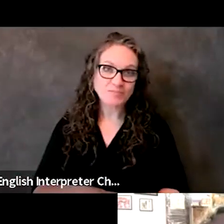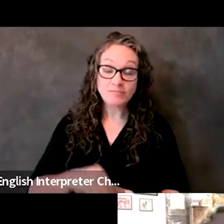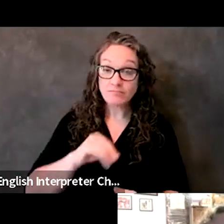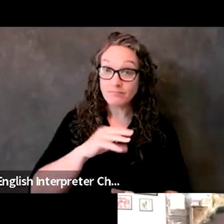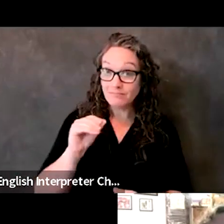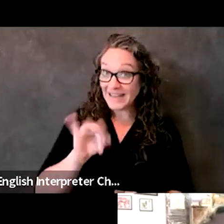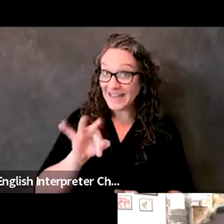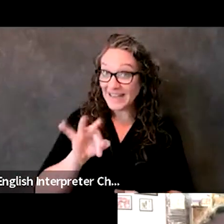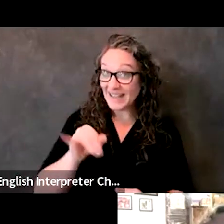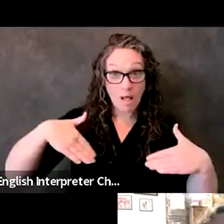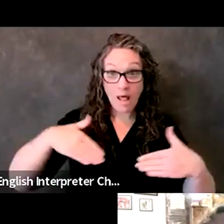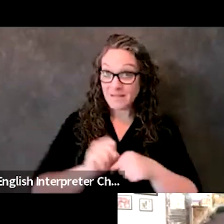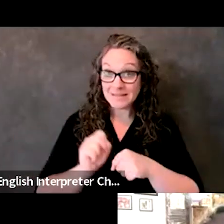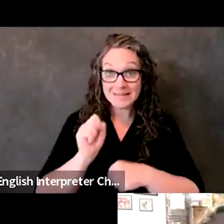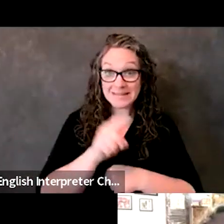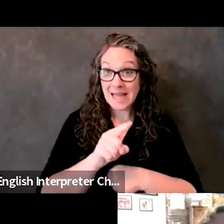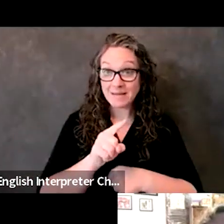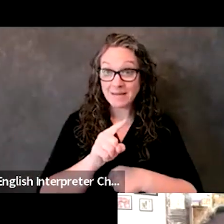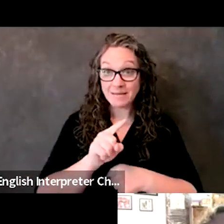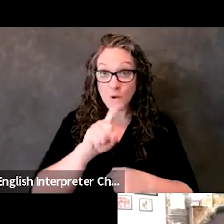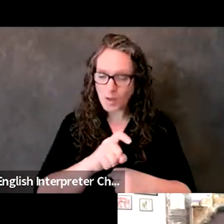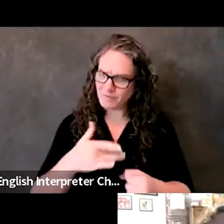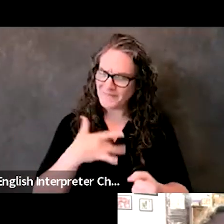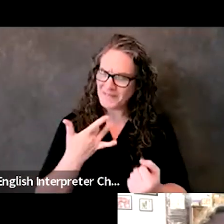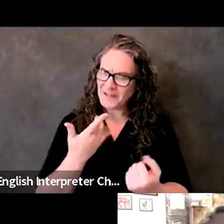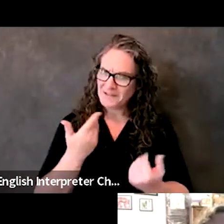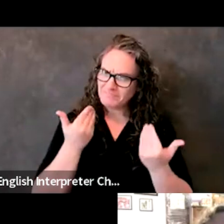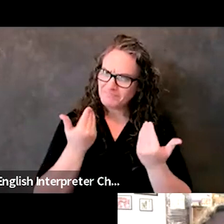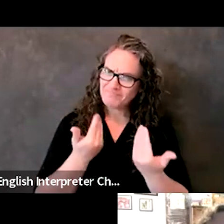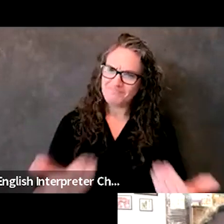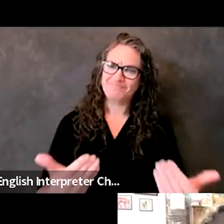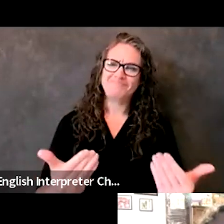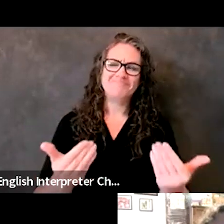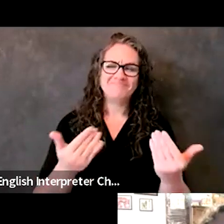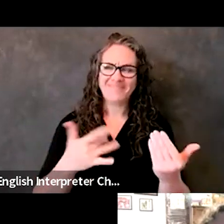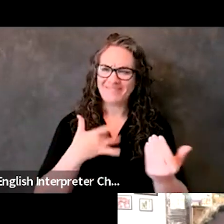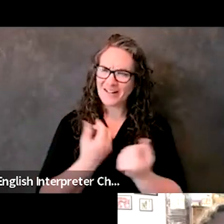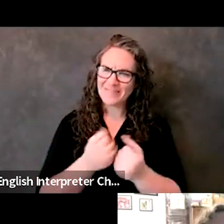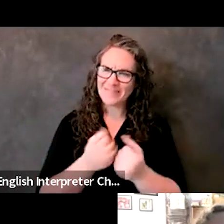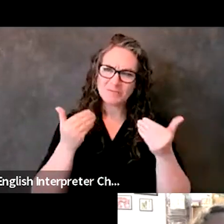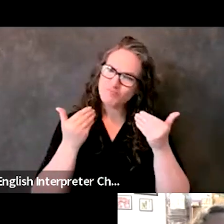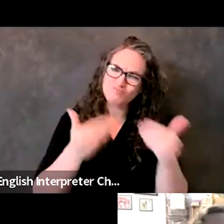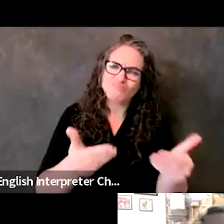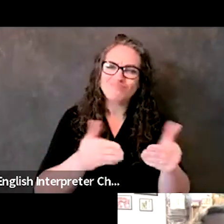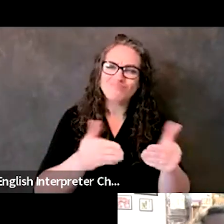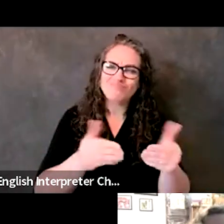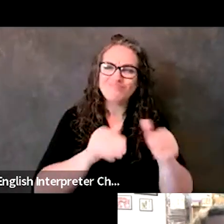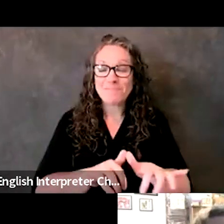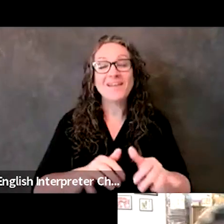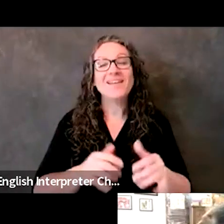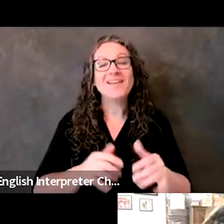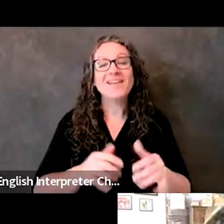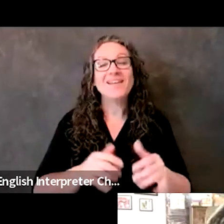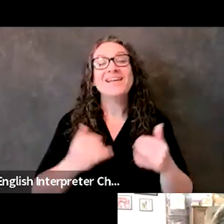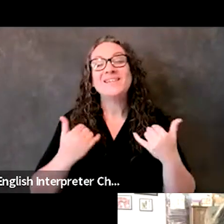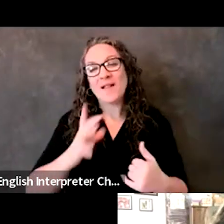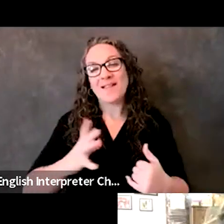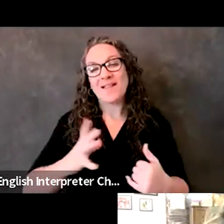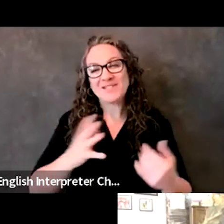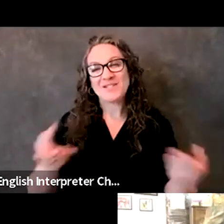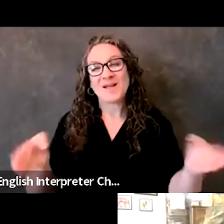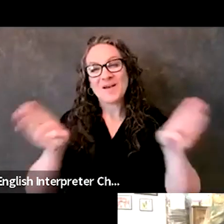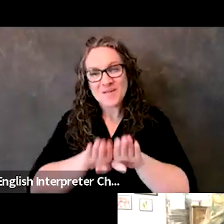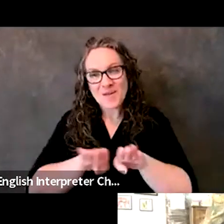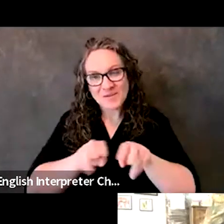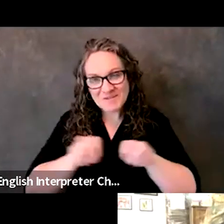didn't submit a question, feel free to put one in. And with that, I'm going to officially close out this panel and say, thank you very much,